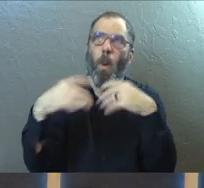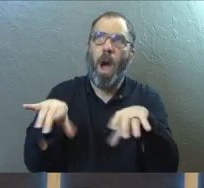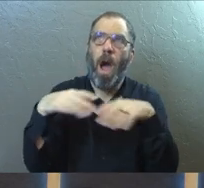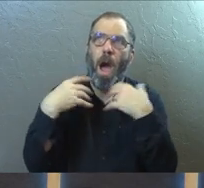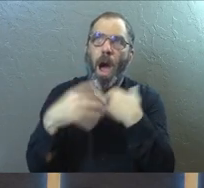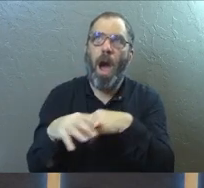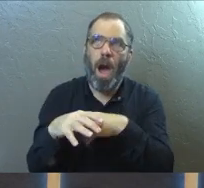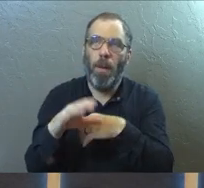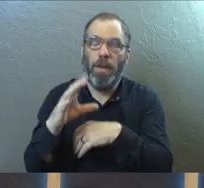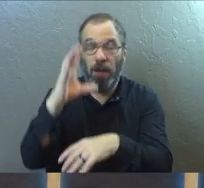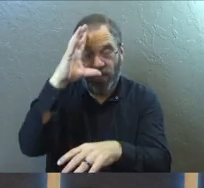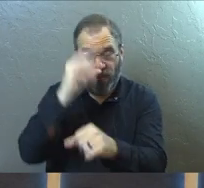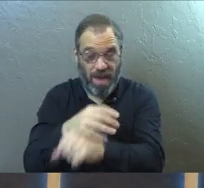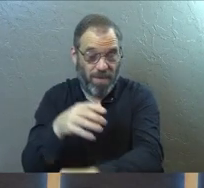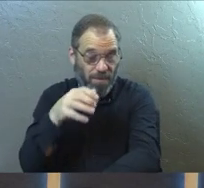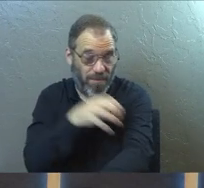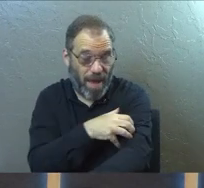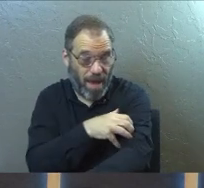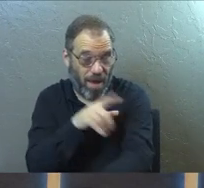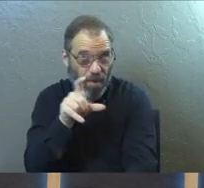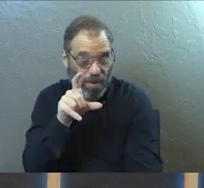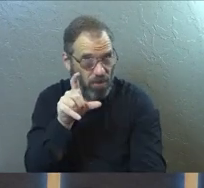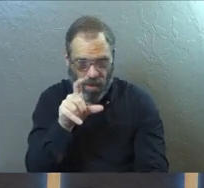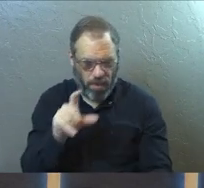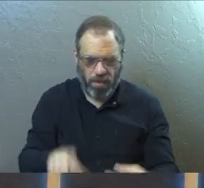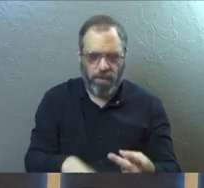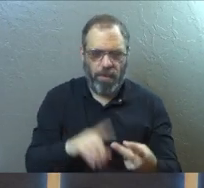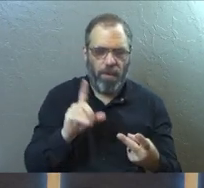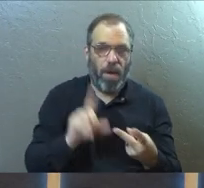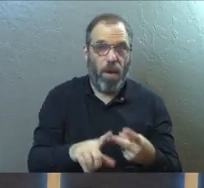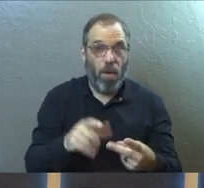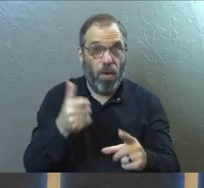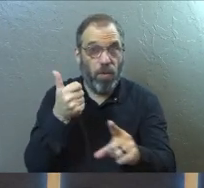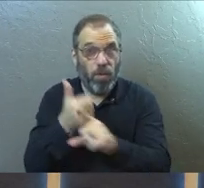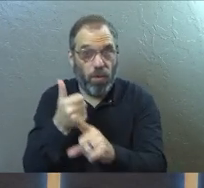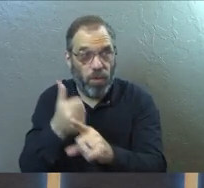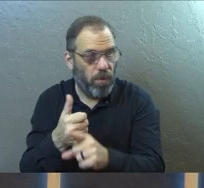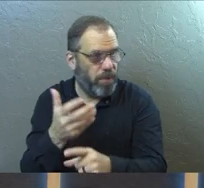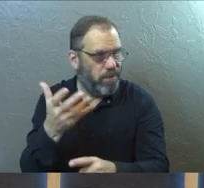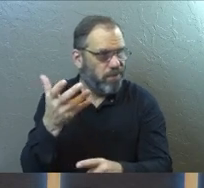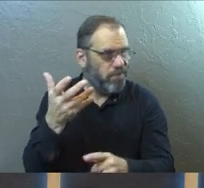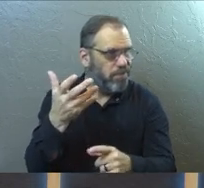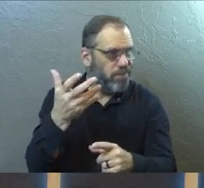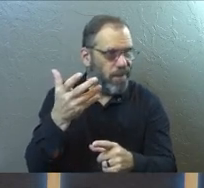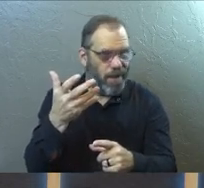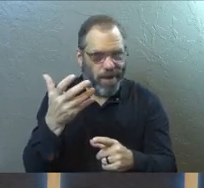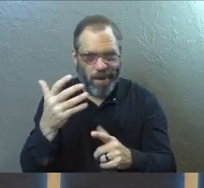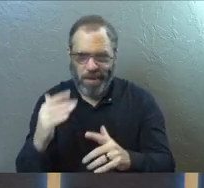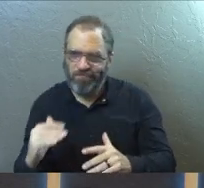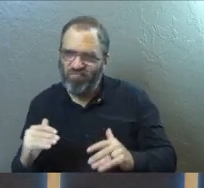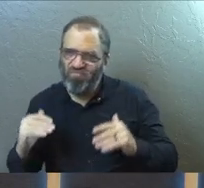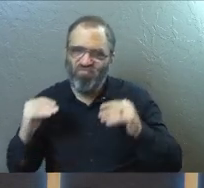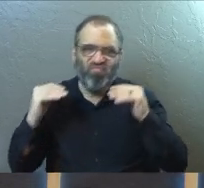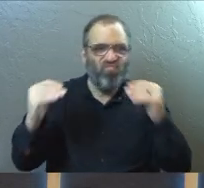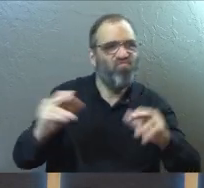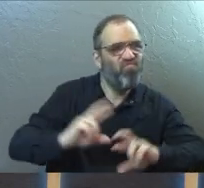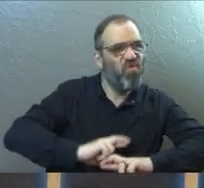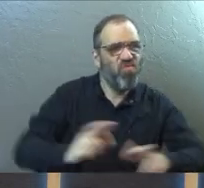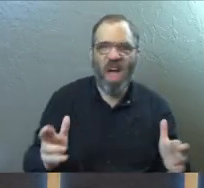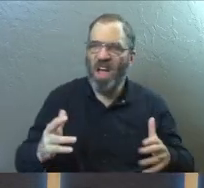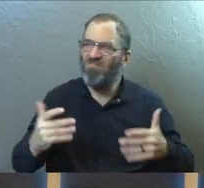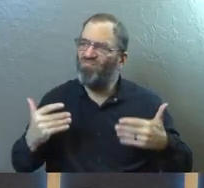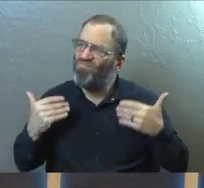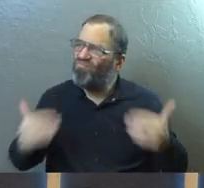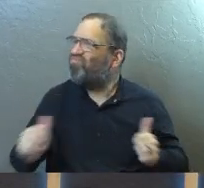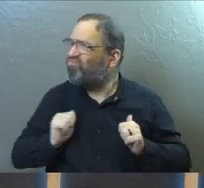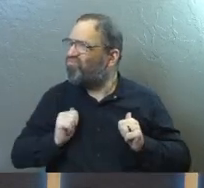of the power of your faith, because of you and your stepping up to the plate on this